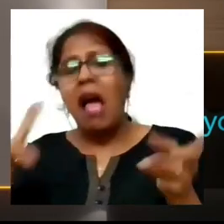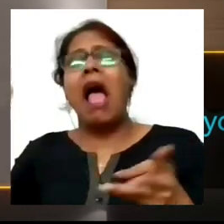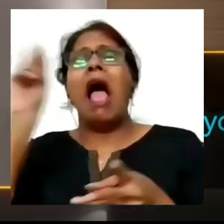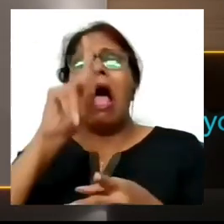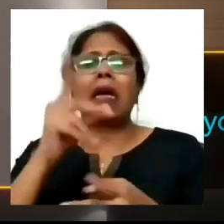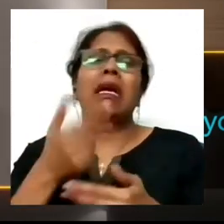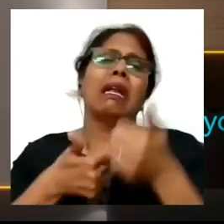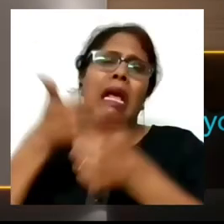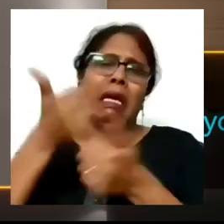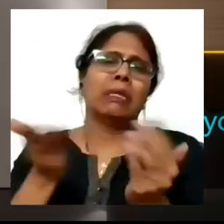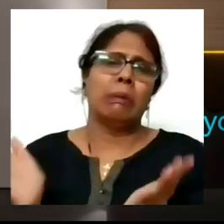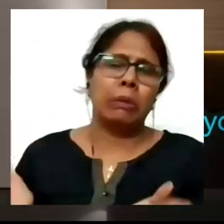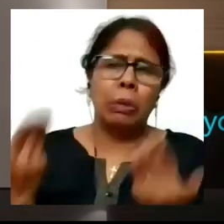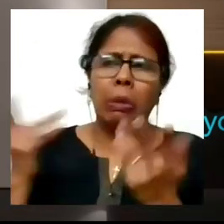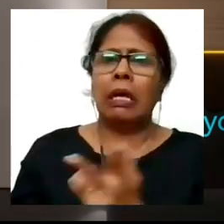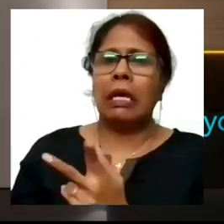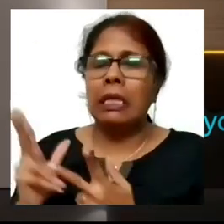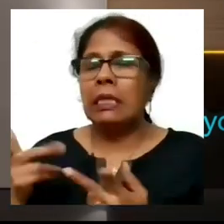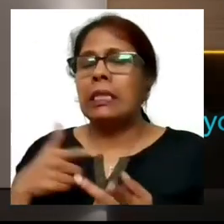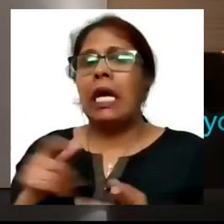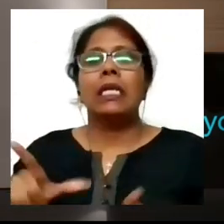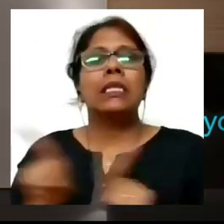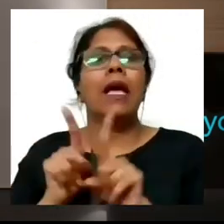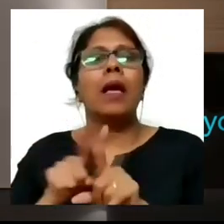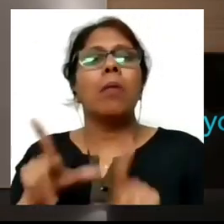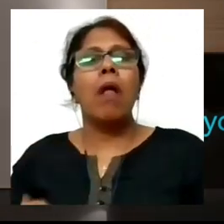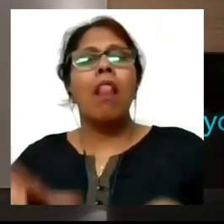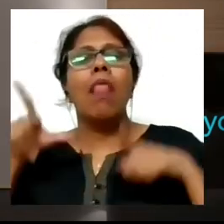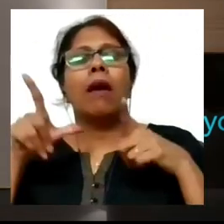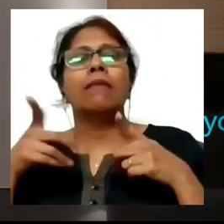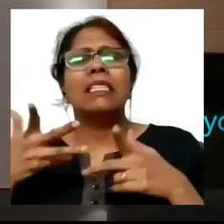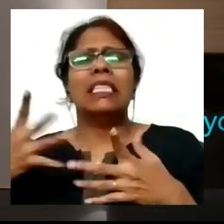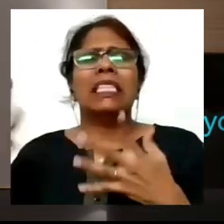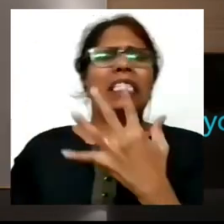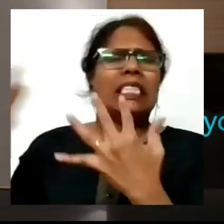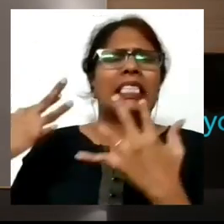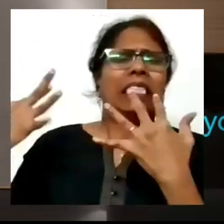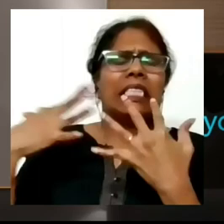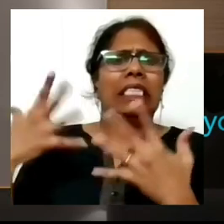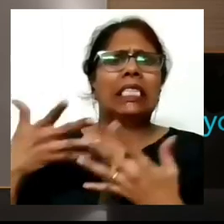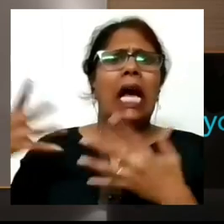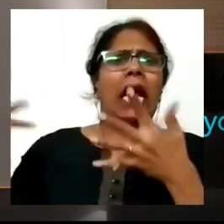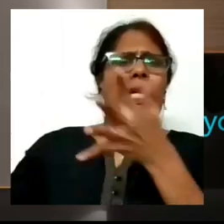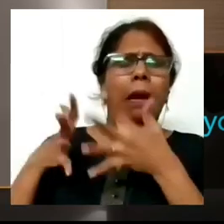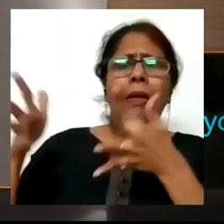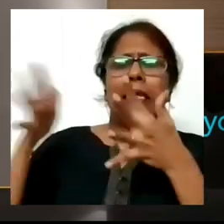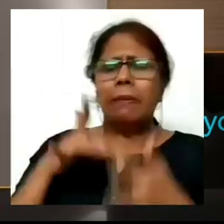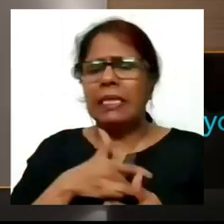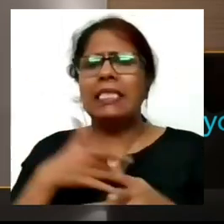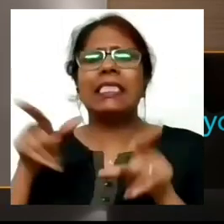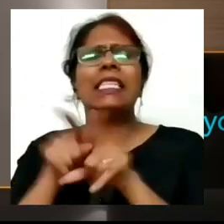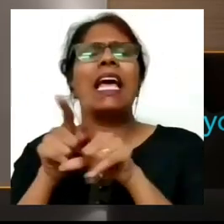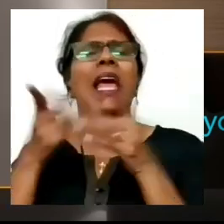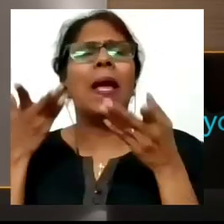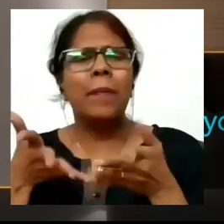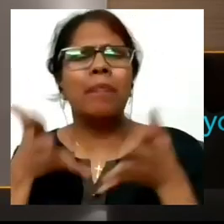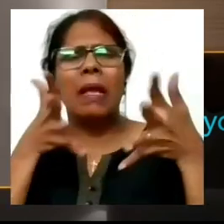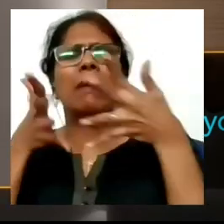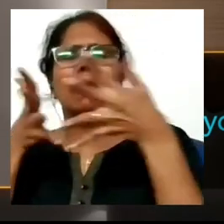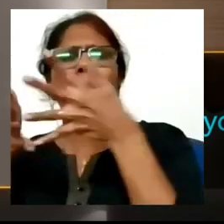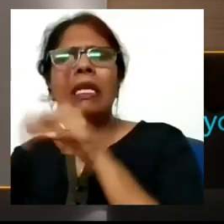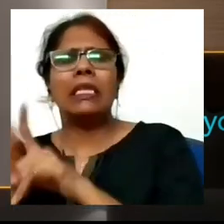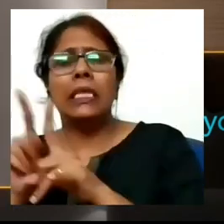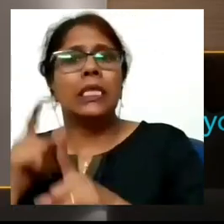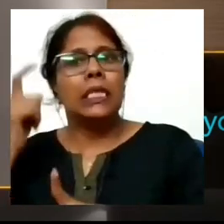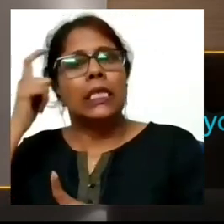destroy someone's life so it's the best self-inflicted torture a person will do and you know it's very subtle it kind of kills you